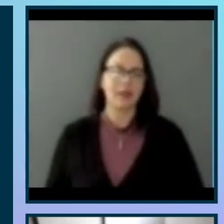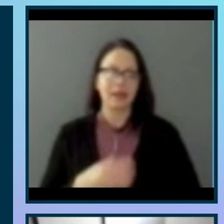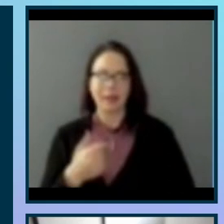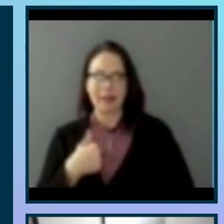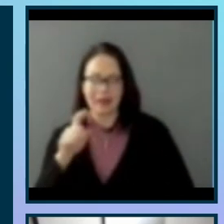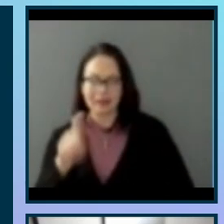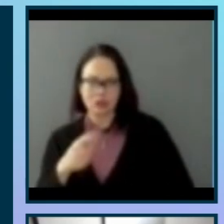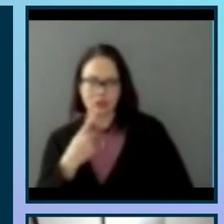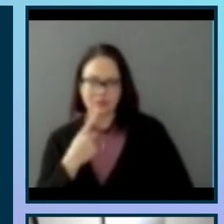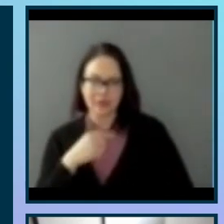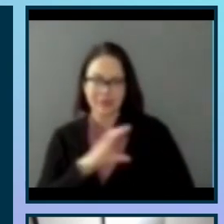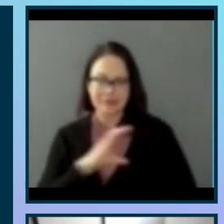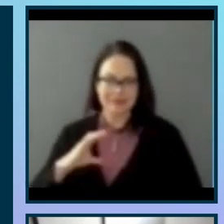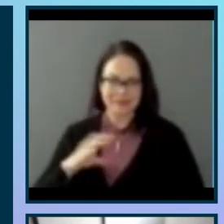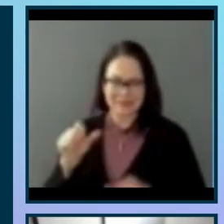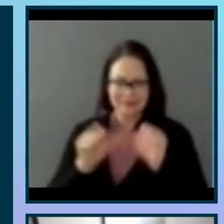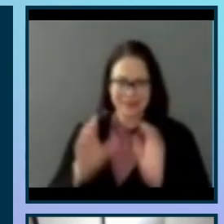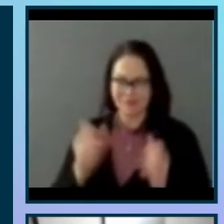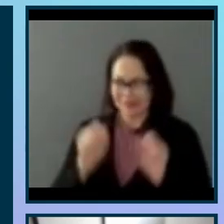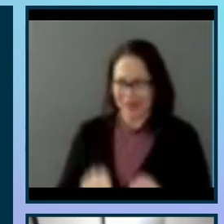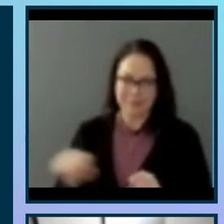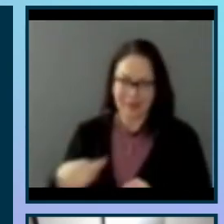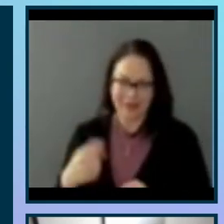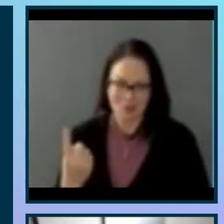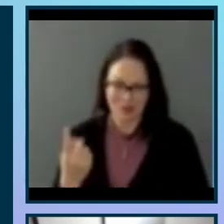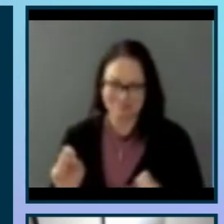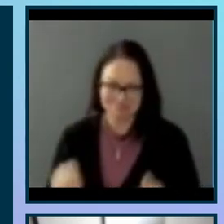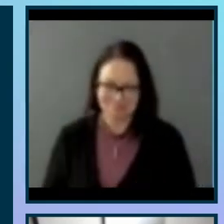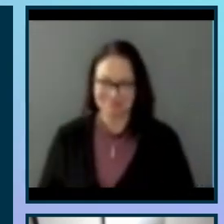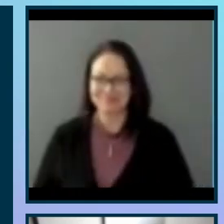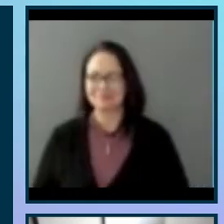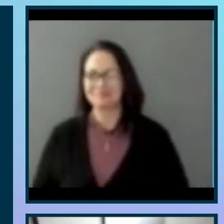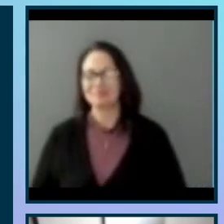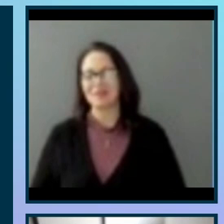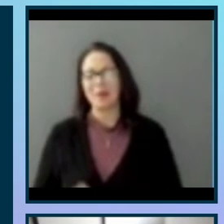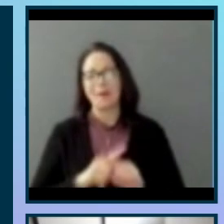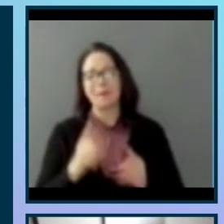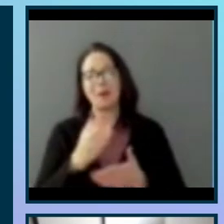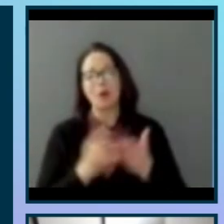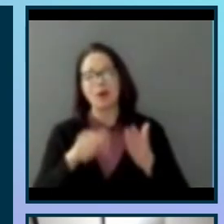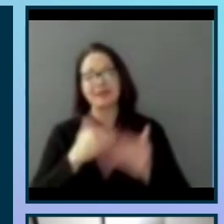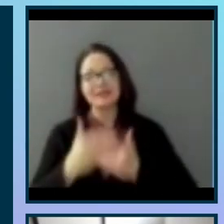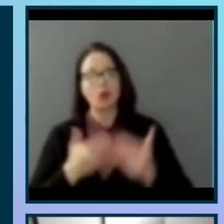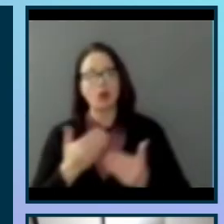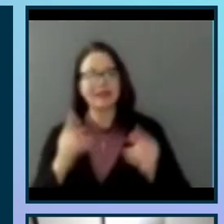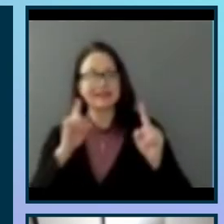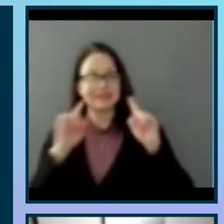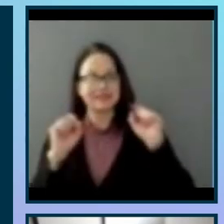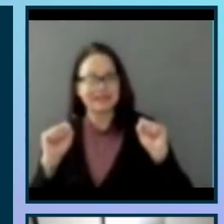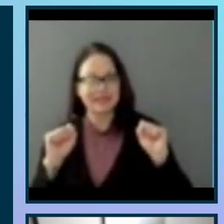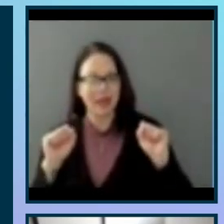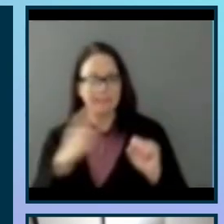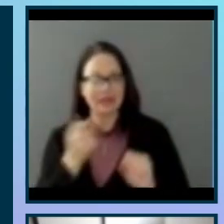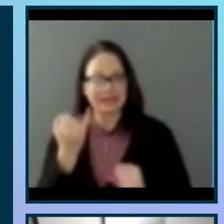process is the sound because if